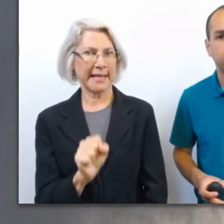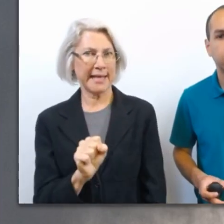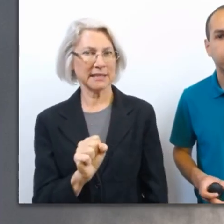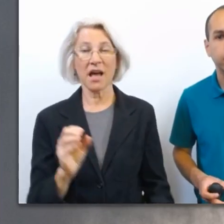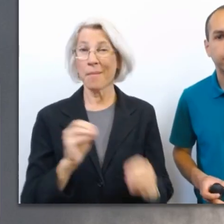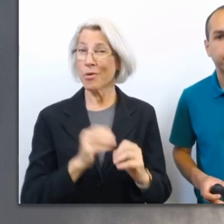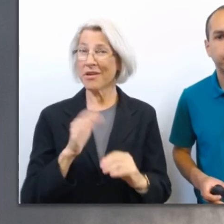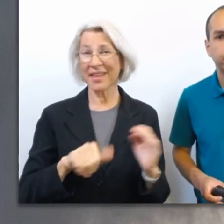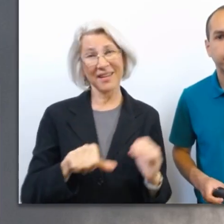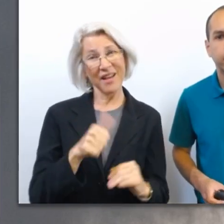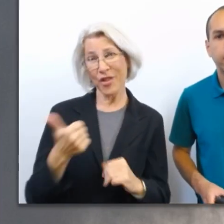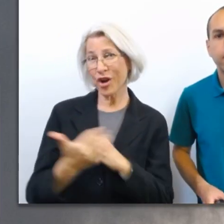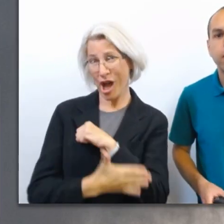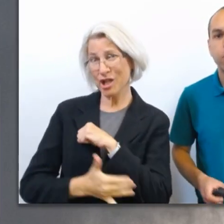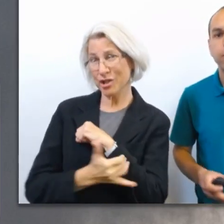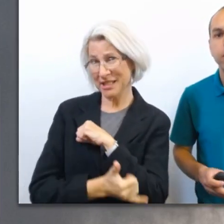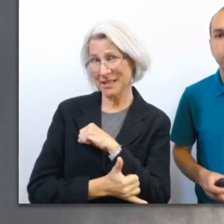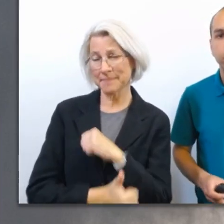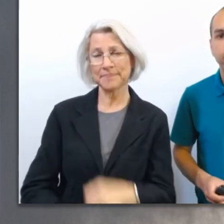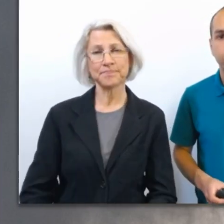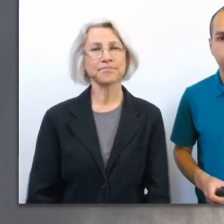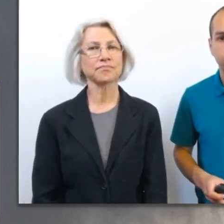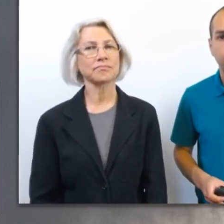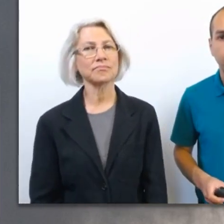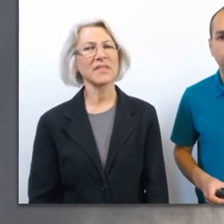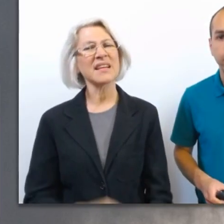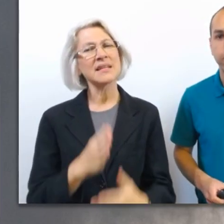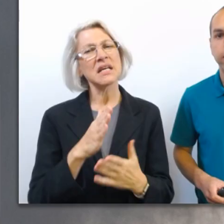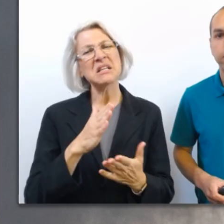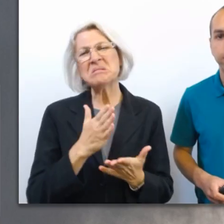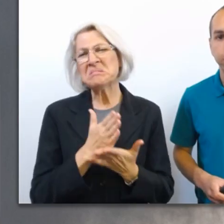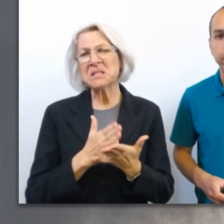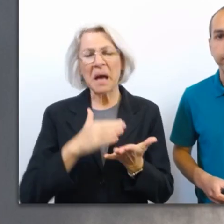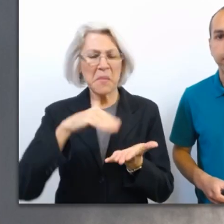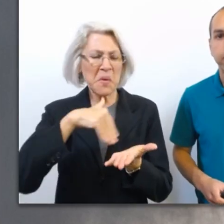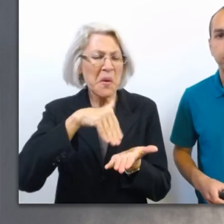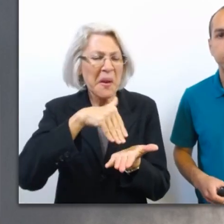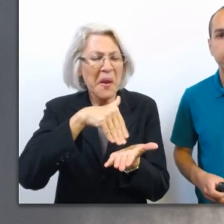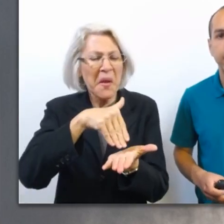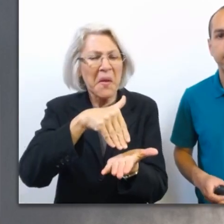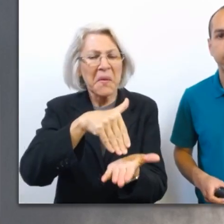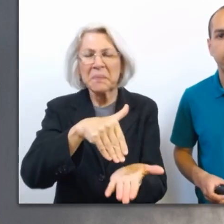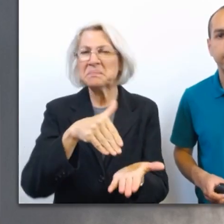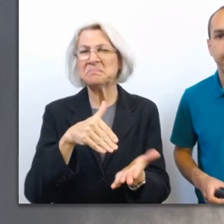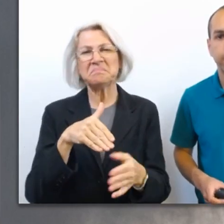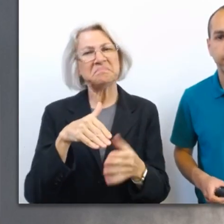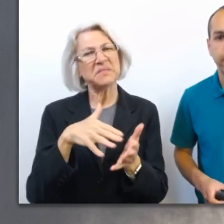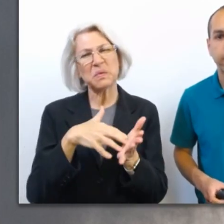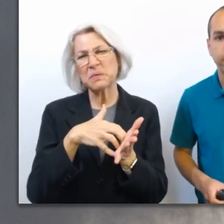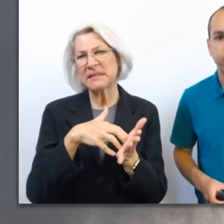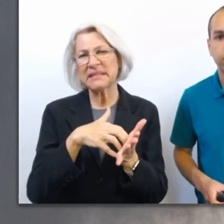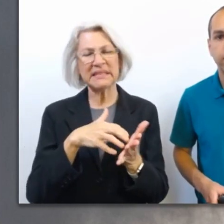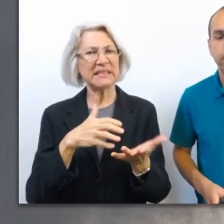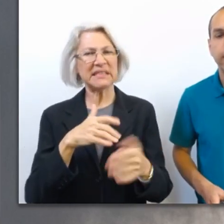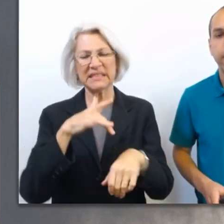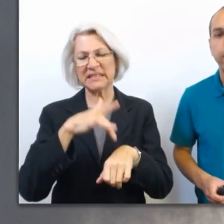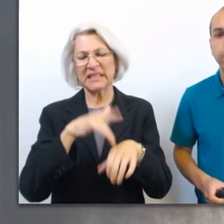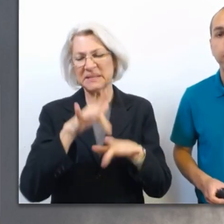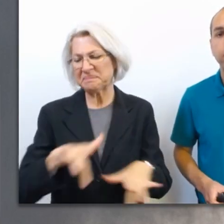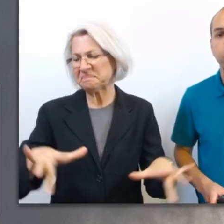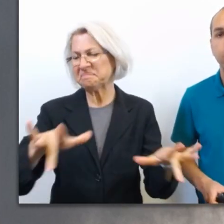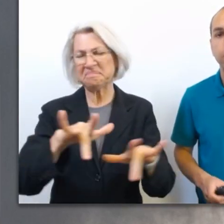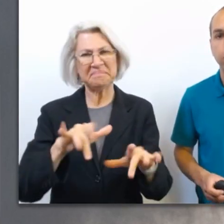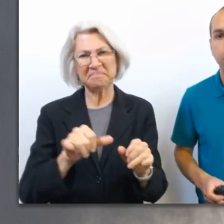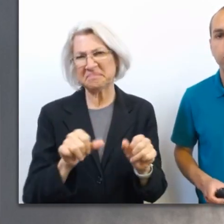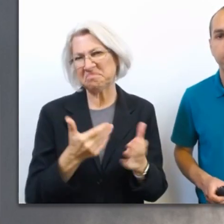any other country. Some of these tornadoes are small and relatively weak, touching down in uninhabited areas. However,